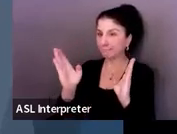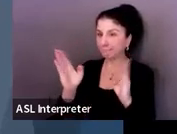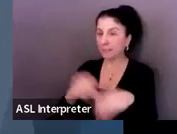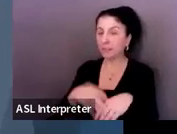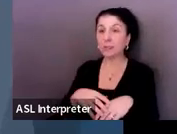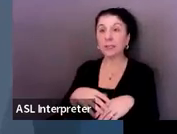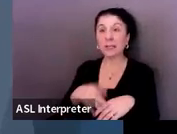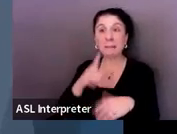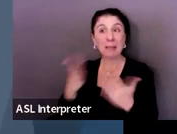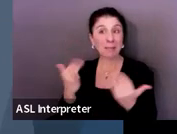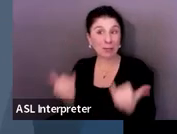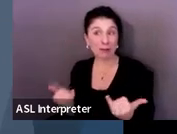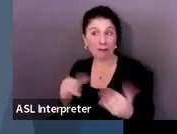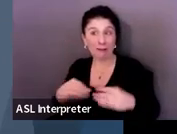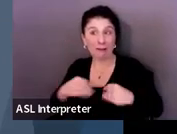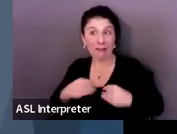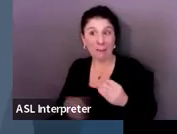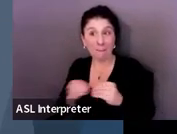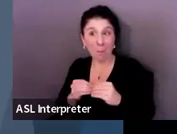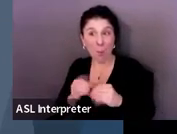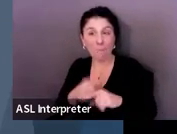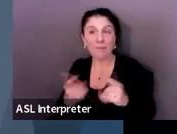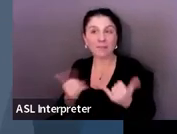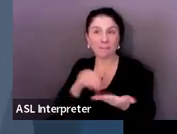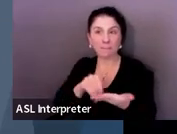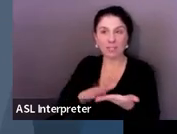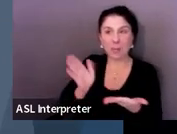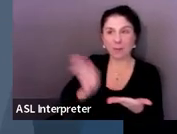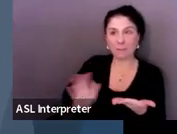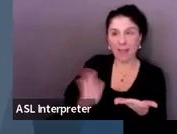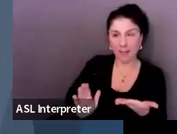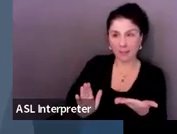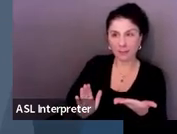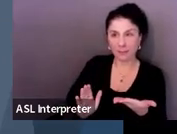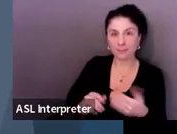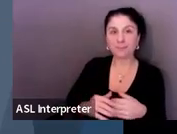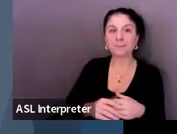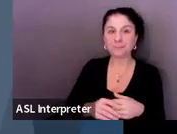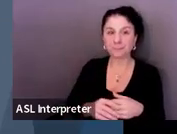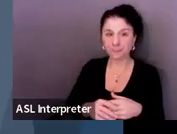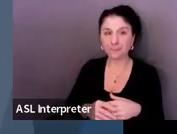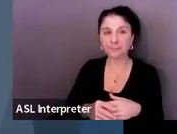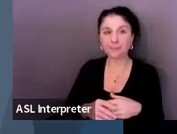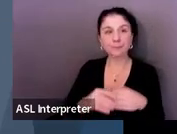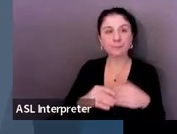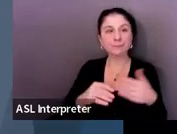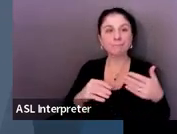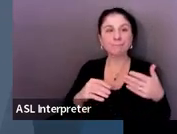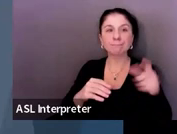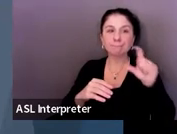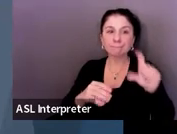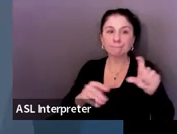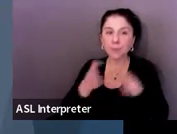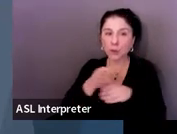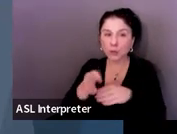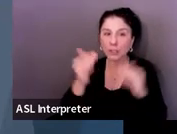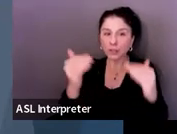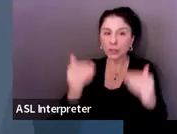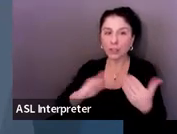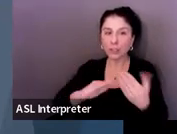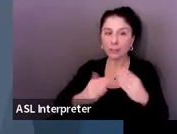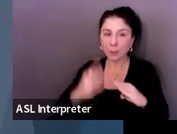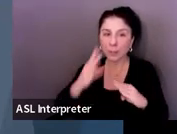past, but we want to leave those on there to show that movement. And same with those other career